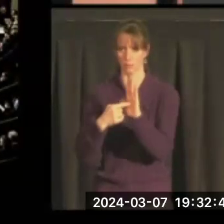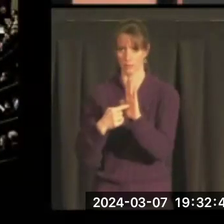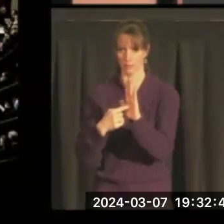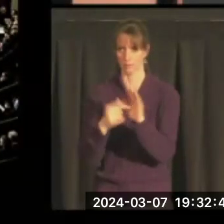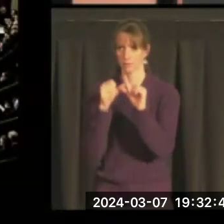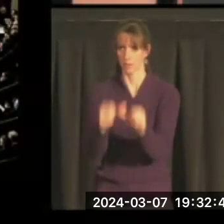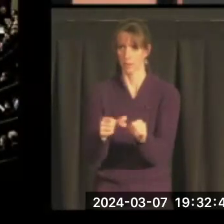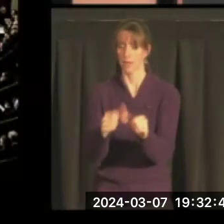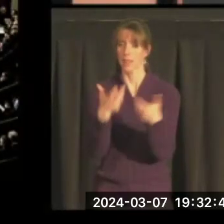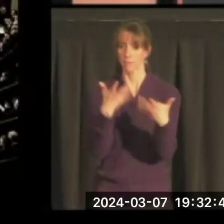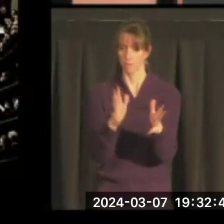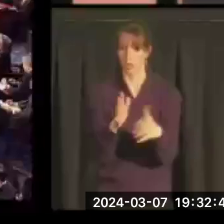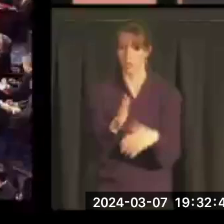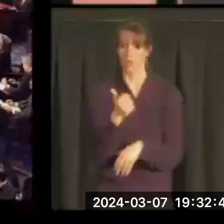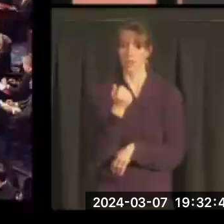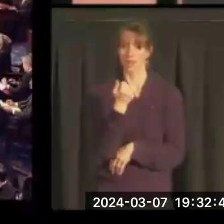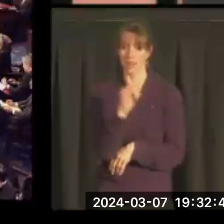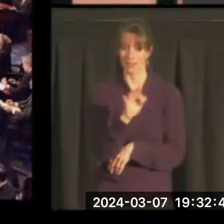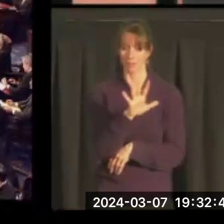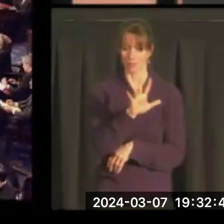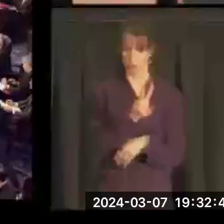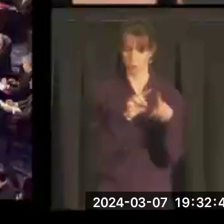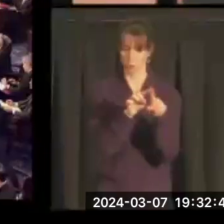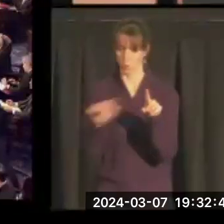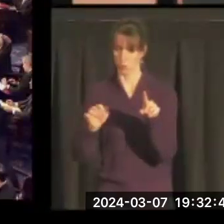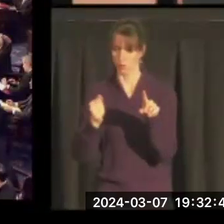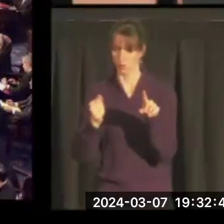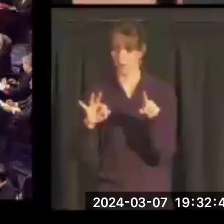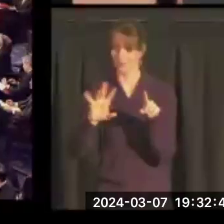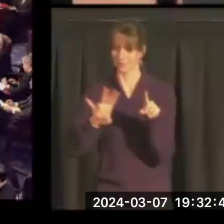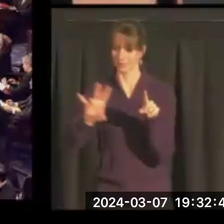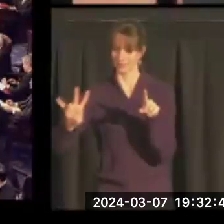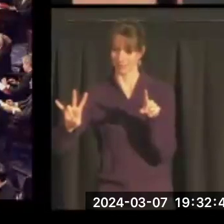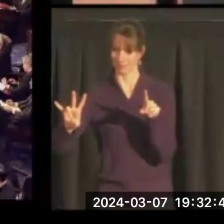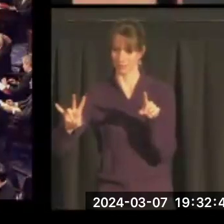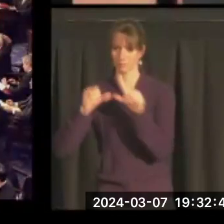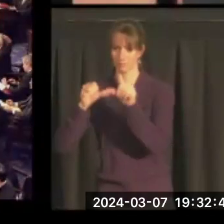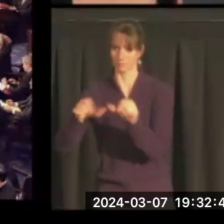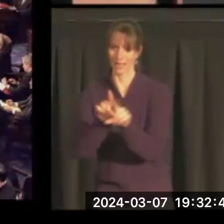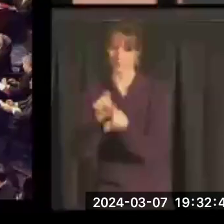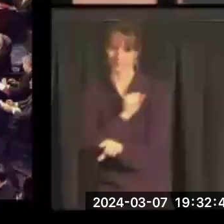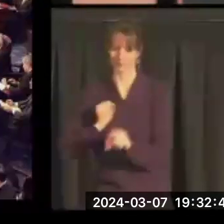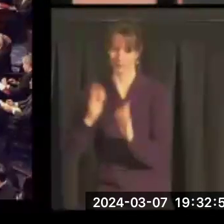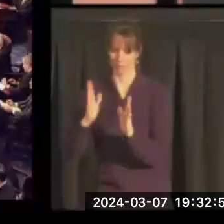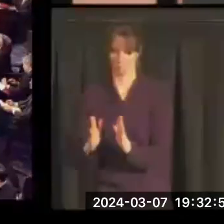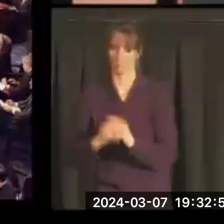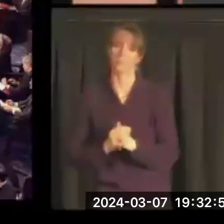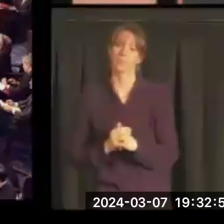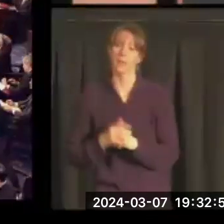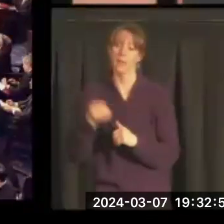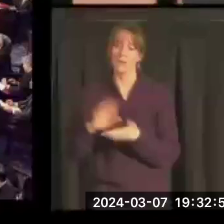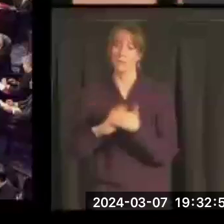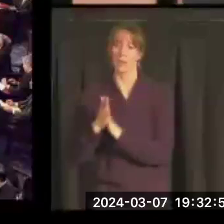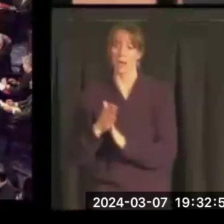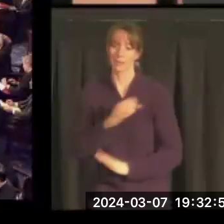And then he spends from 1952 to 1977 in the Senate. He becomes